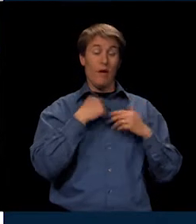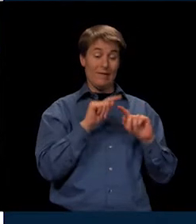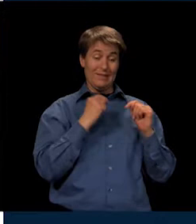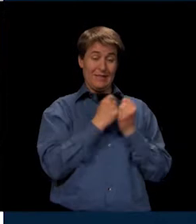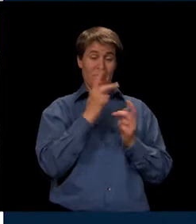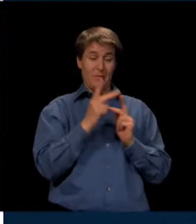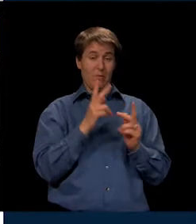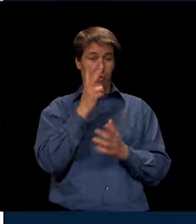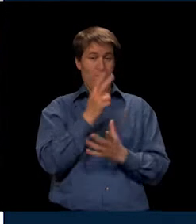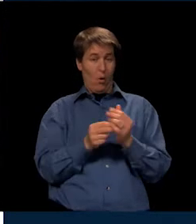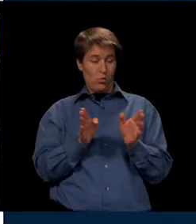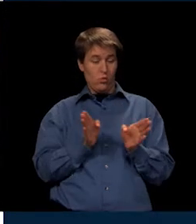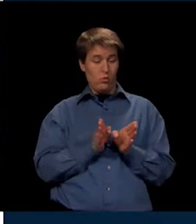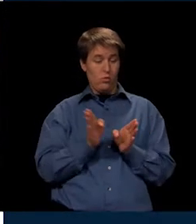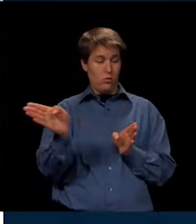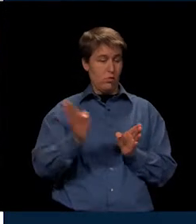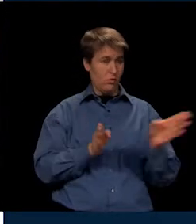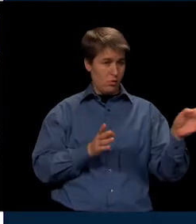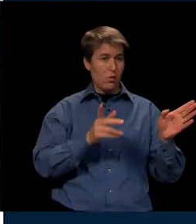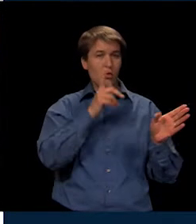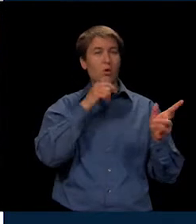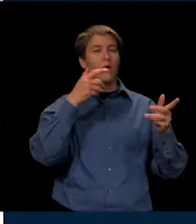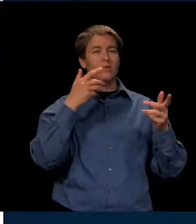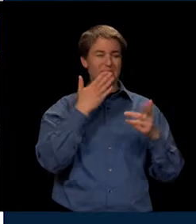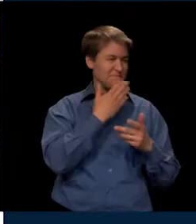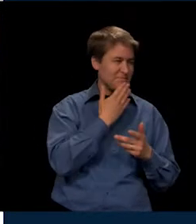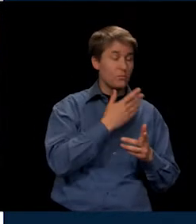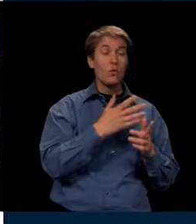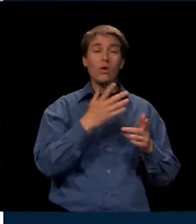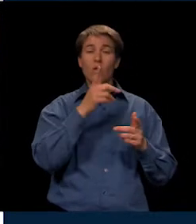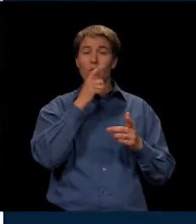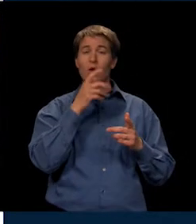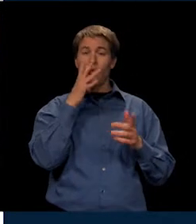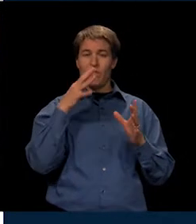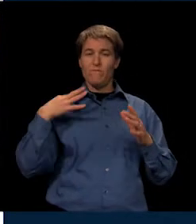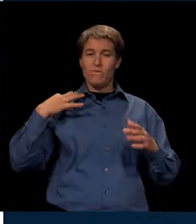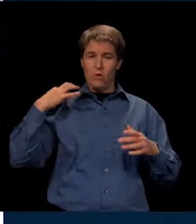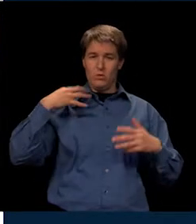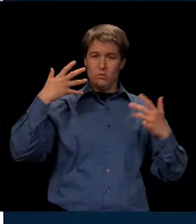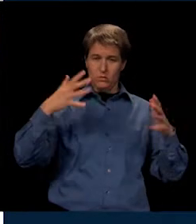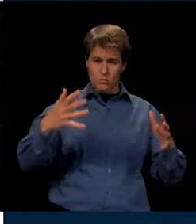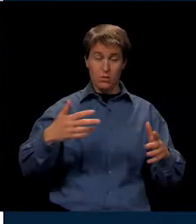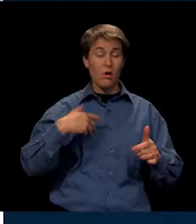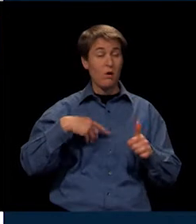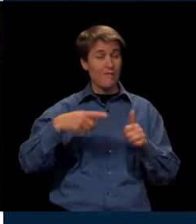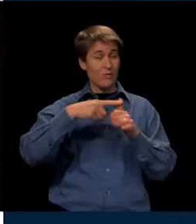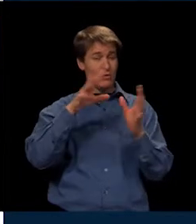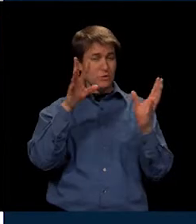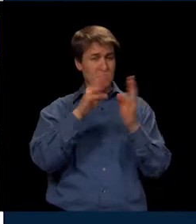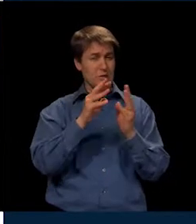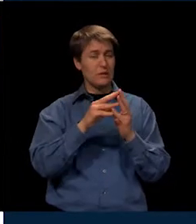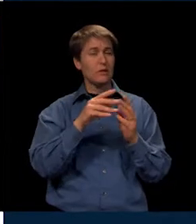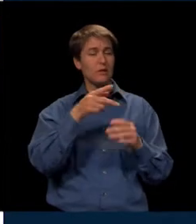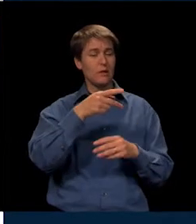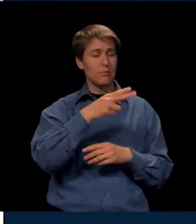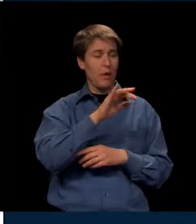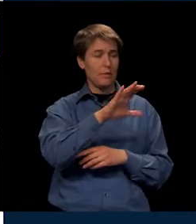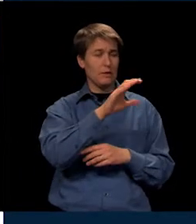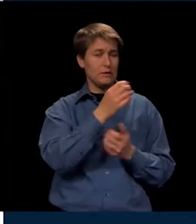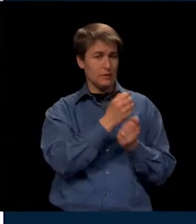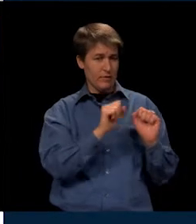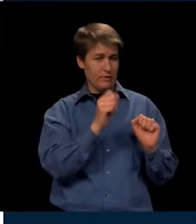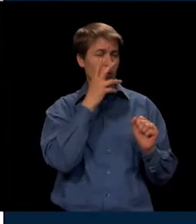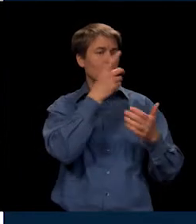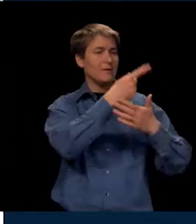areas that have already volunteered. Thank you. That will be coming together. In fact, our very first meeting will be on public safety, and that will be